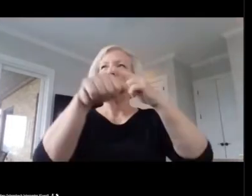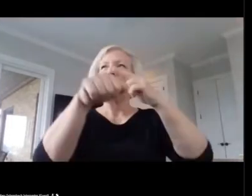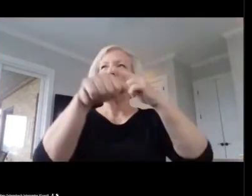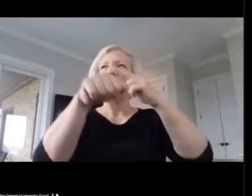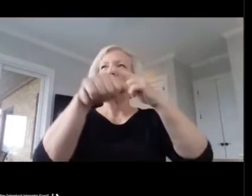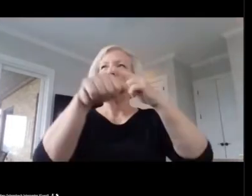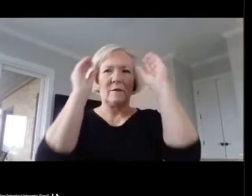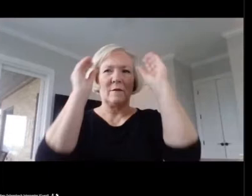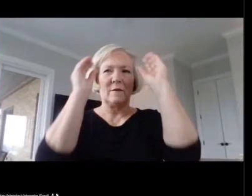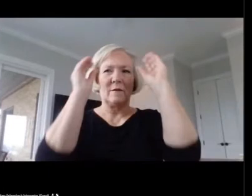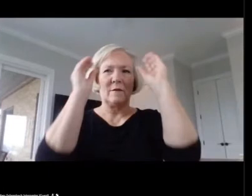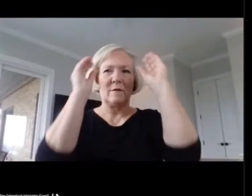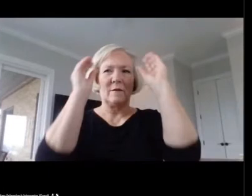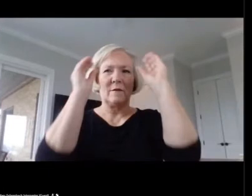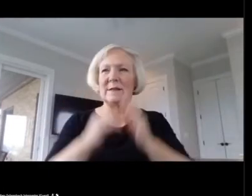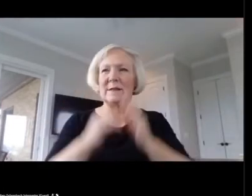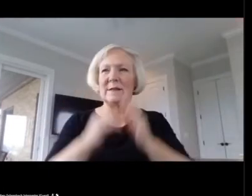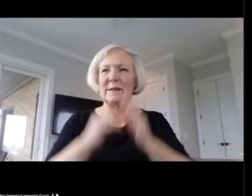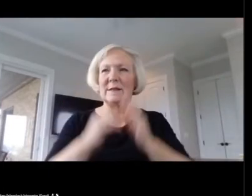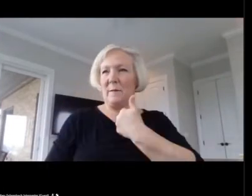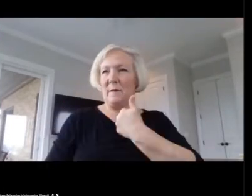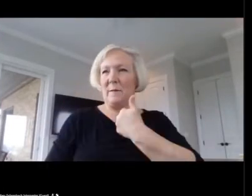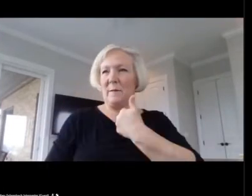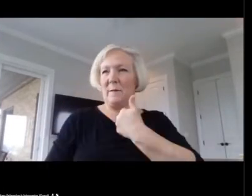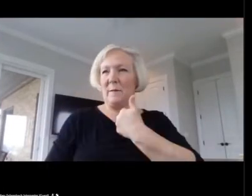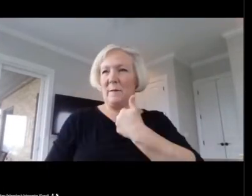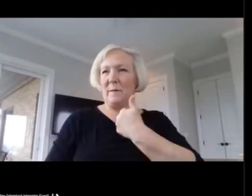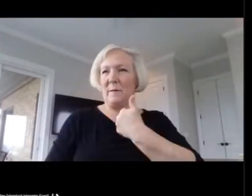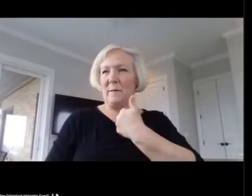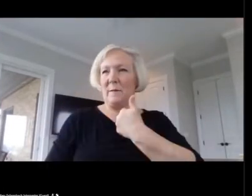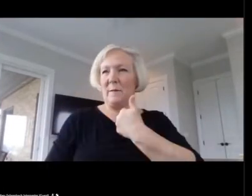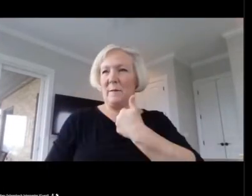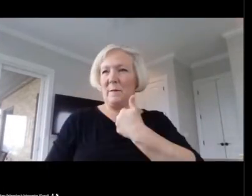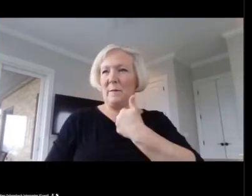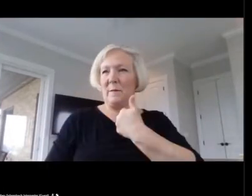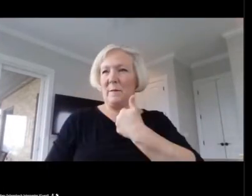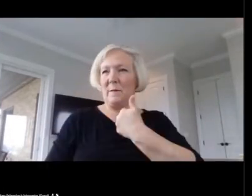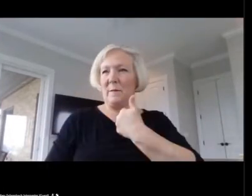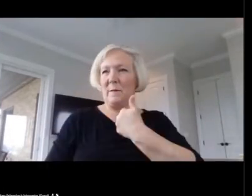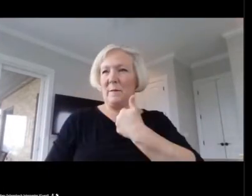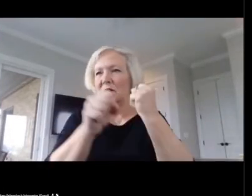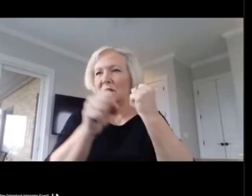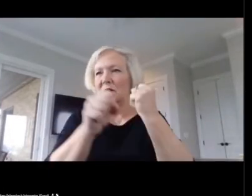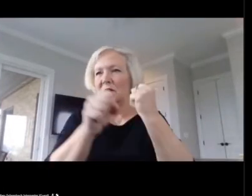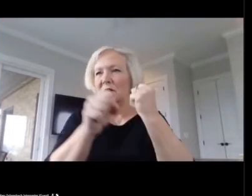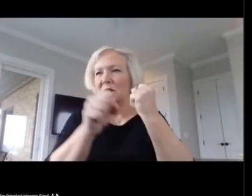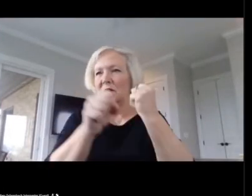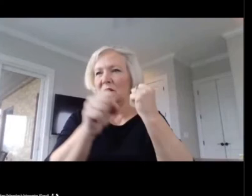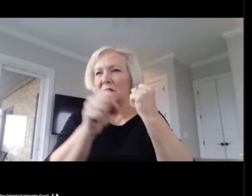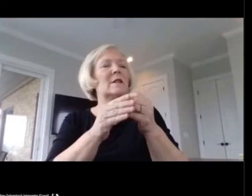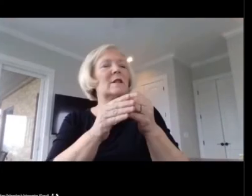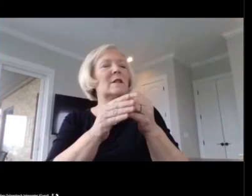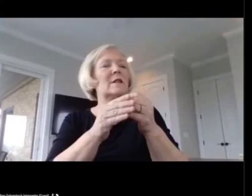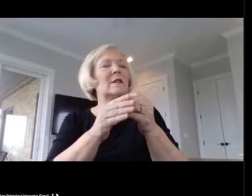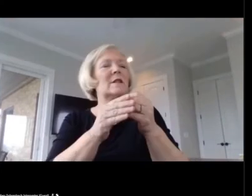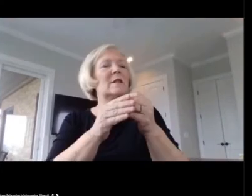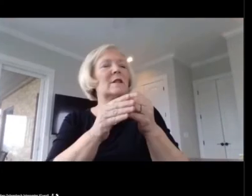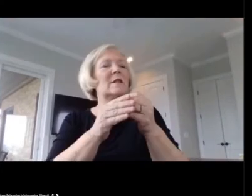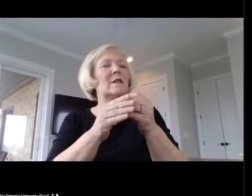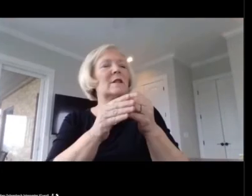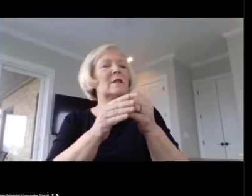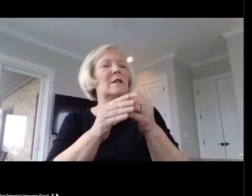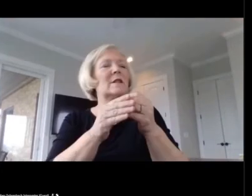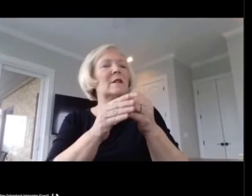You know, as a teacher, I know how stressful this year has been on top of the stress that teachers normally deal with.